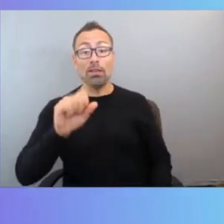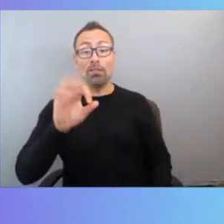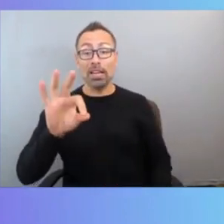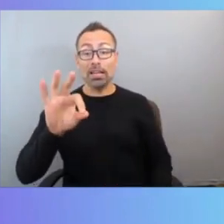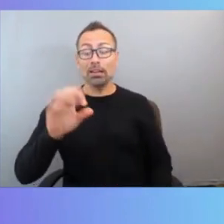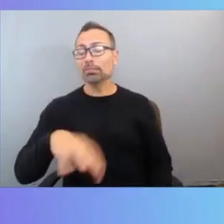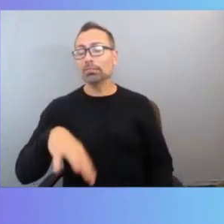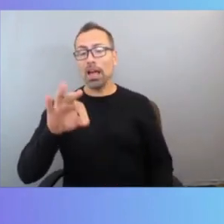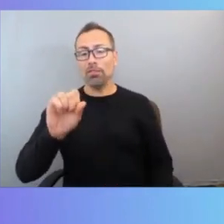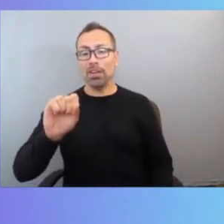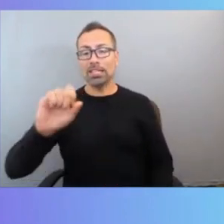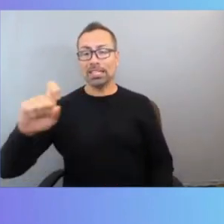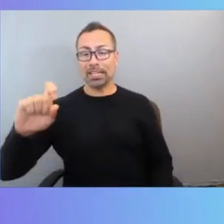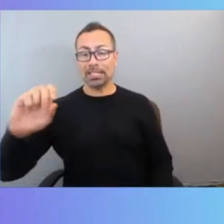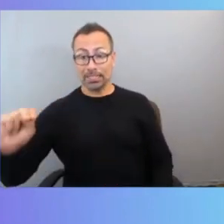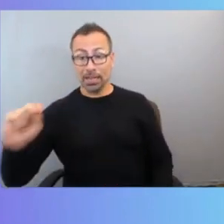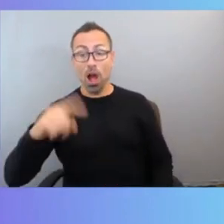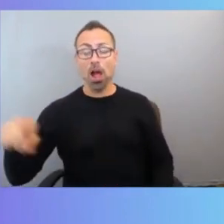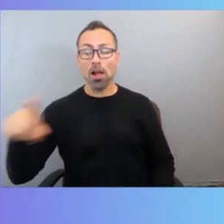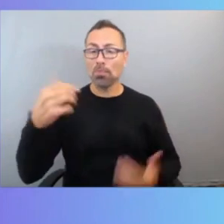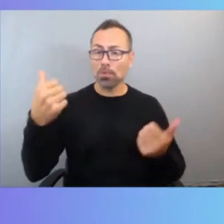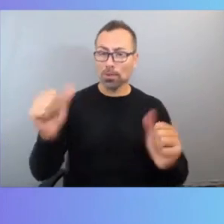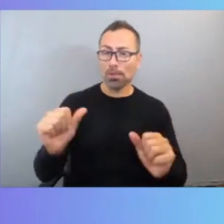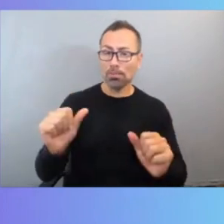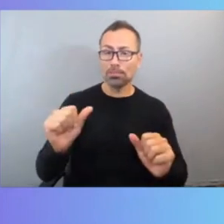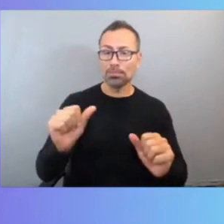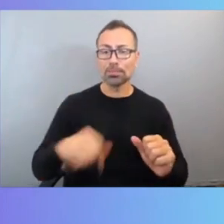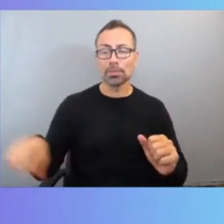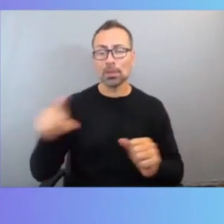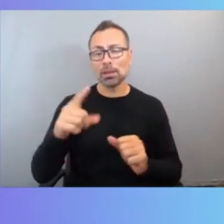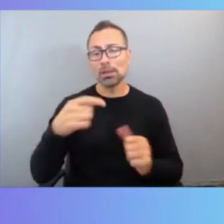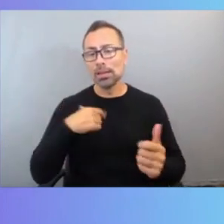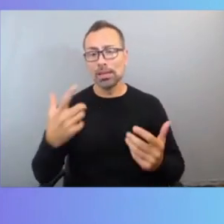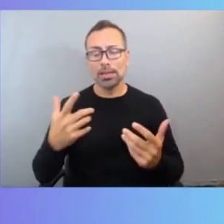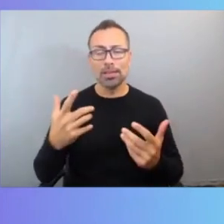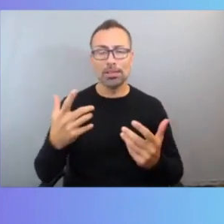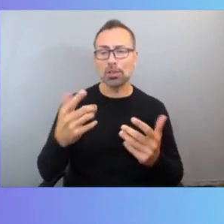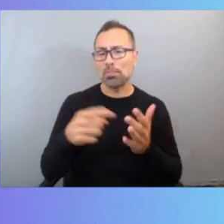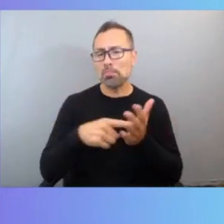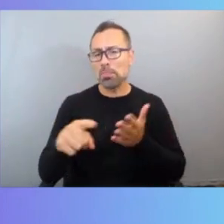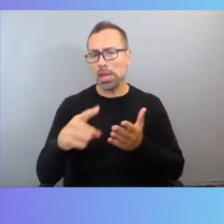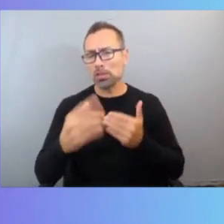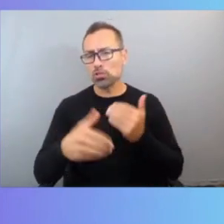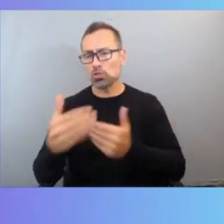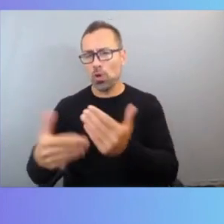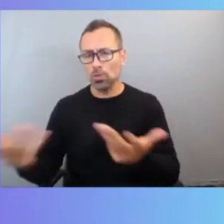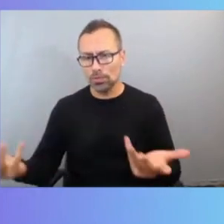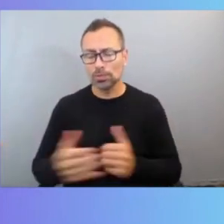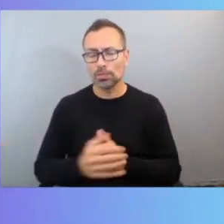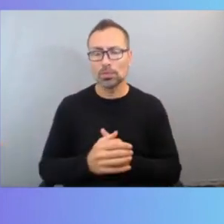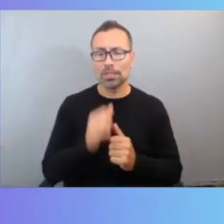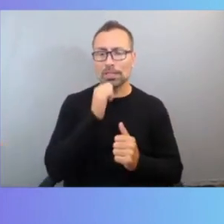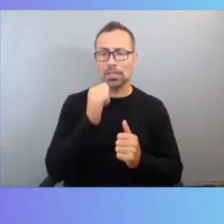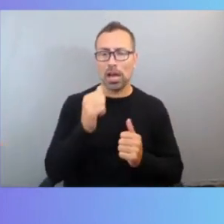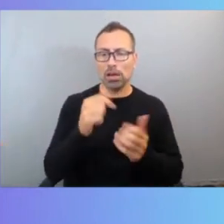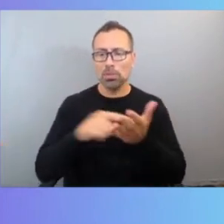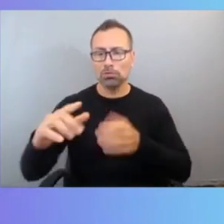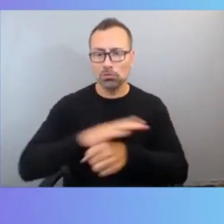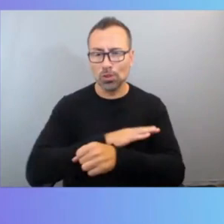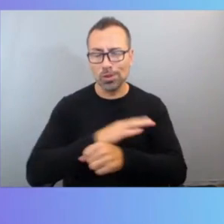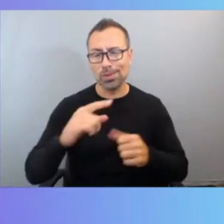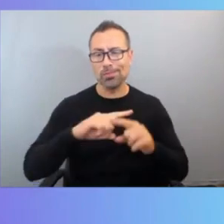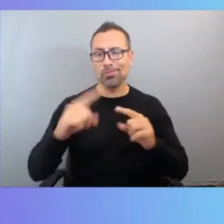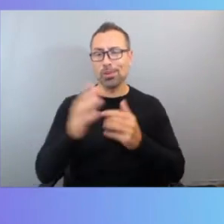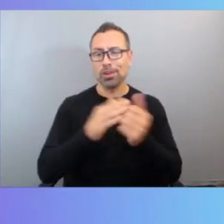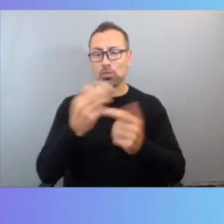a trial and the beauty is it's a capacity-based pay-as-you-go model. So if you only go out there and provision a small piece to demo around and you